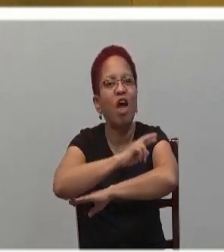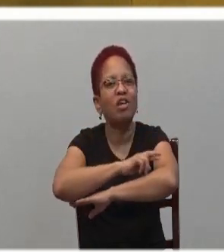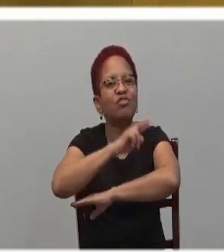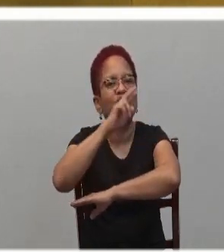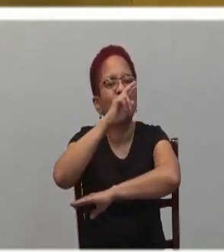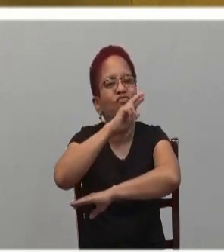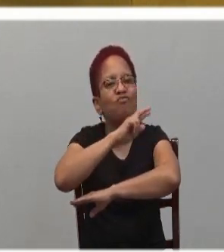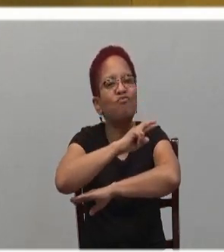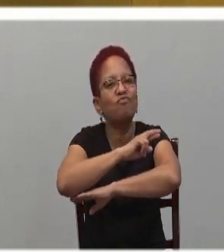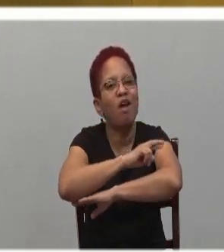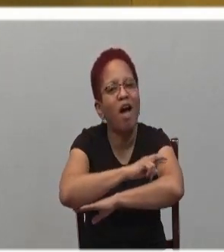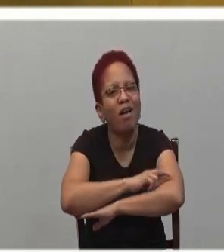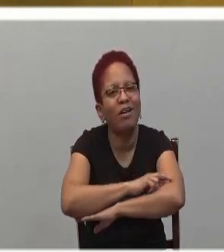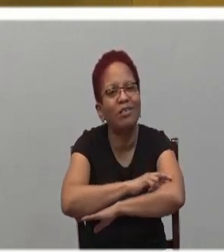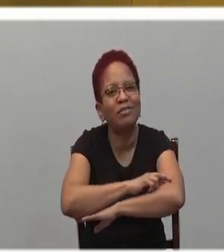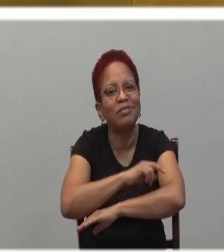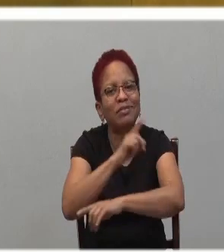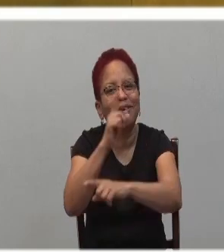Amen.